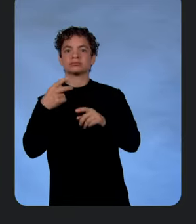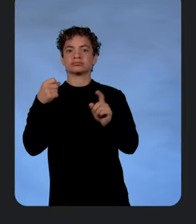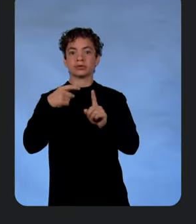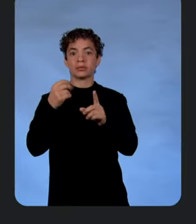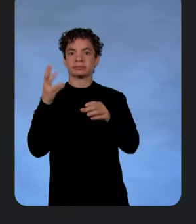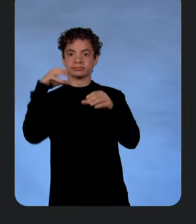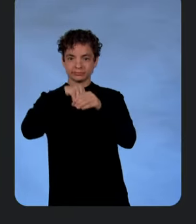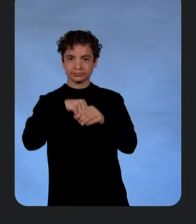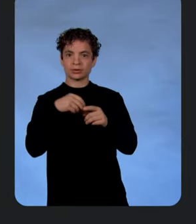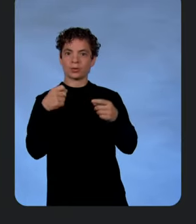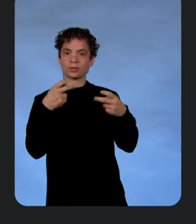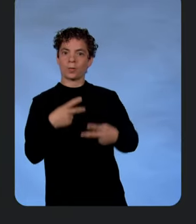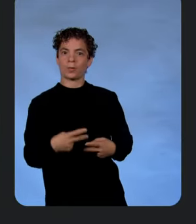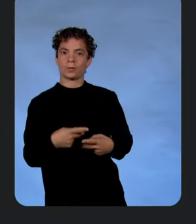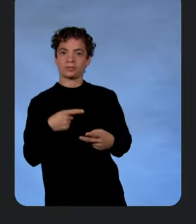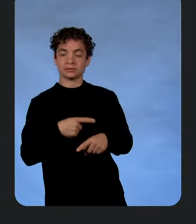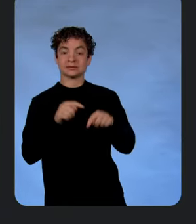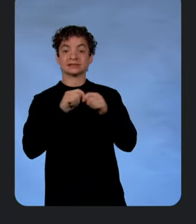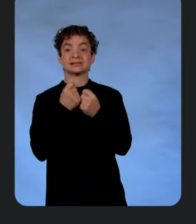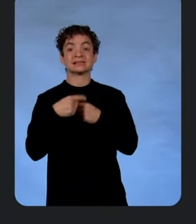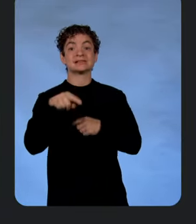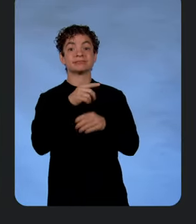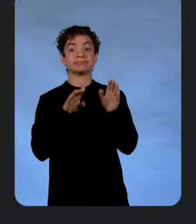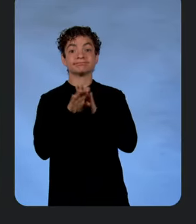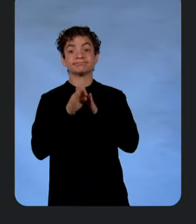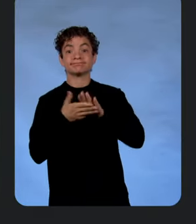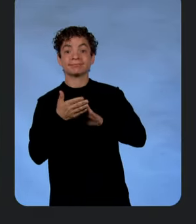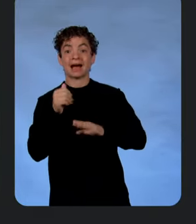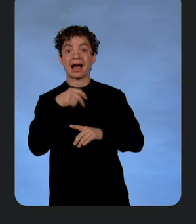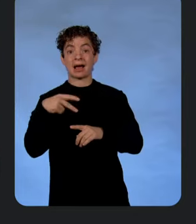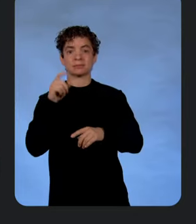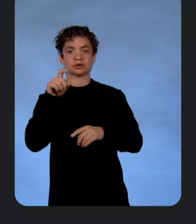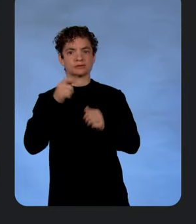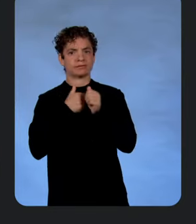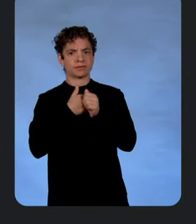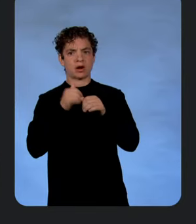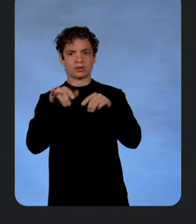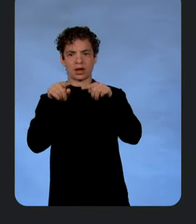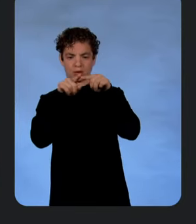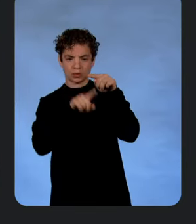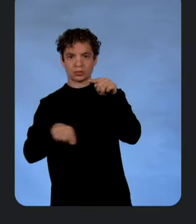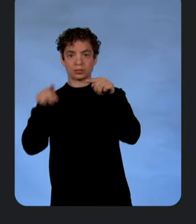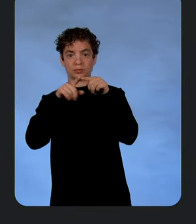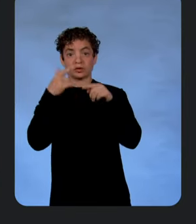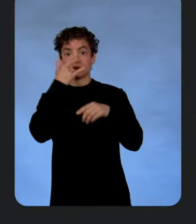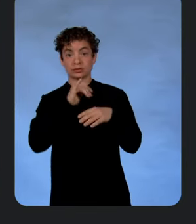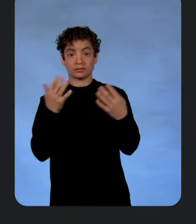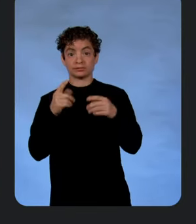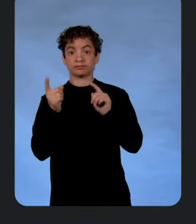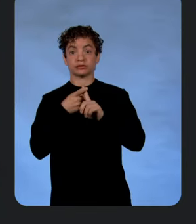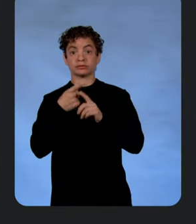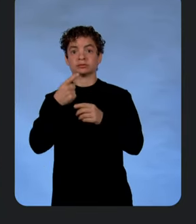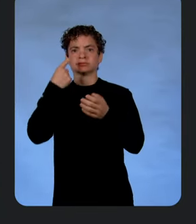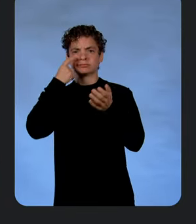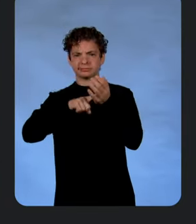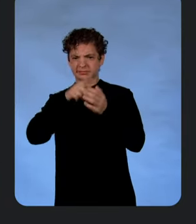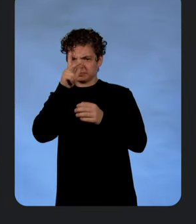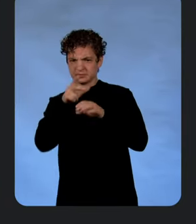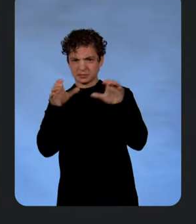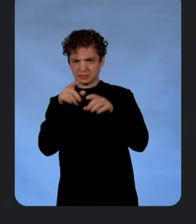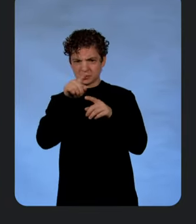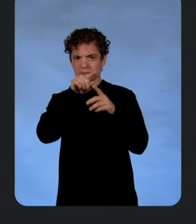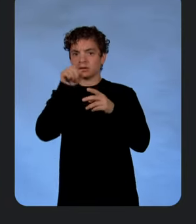that are used in our code. Teams operating these apps should now be able to follow a loop like this. Detect the poor performing user interactions,